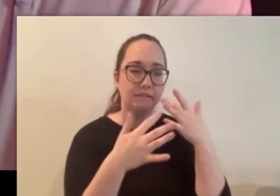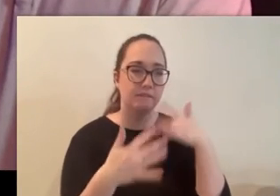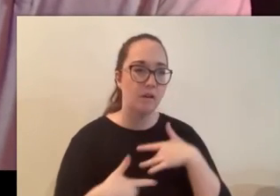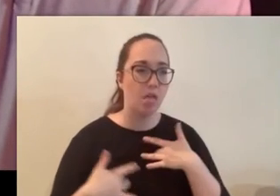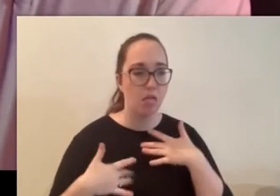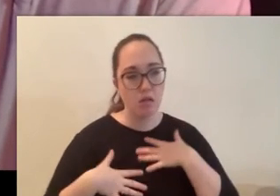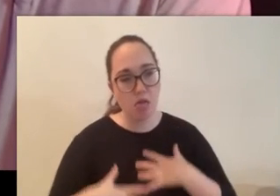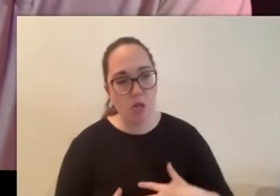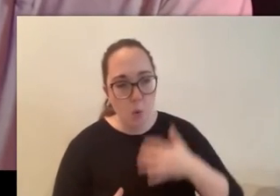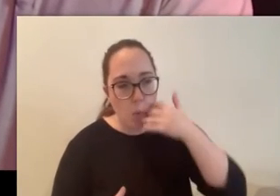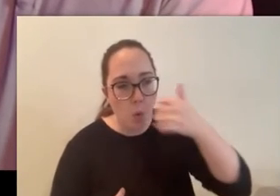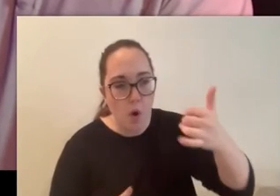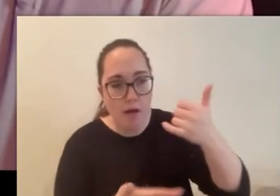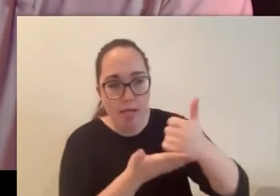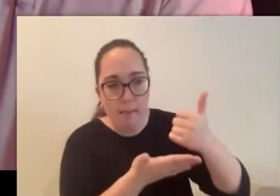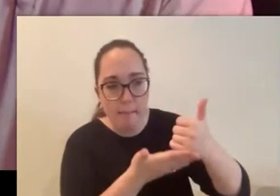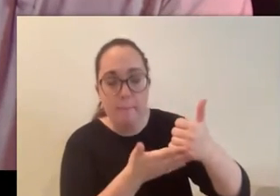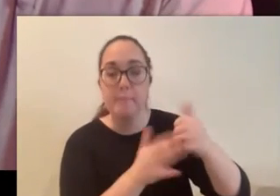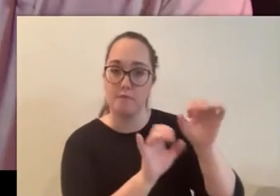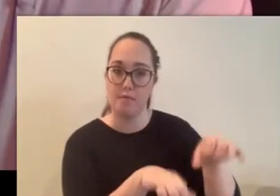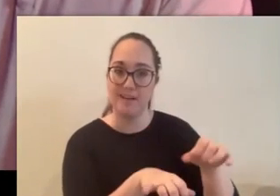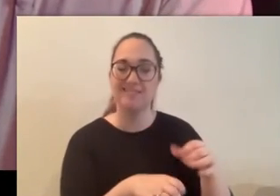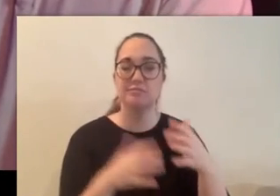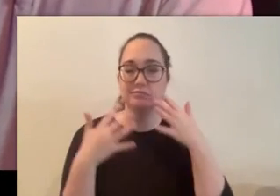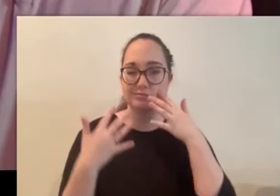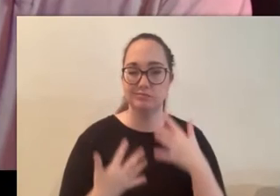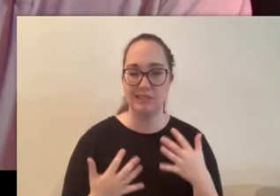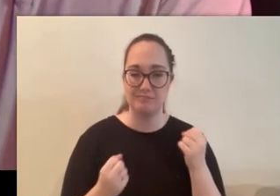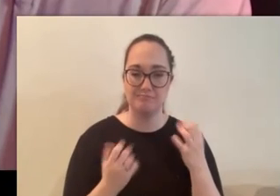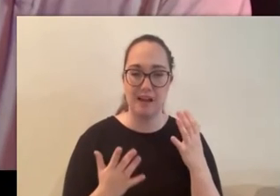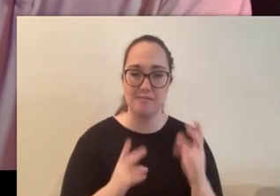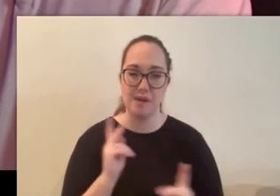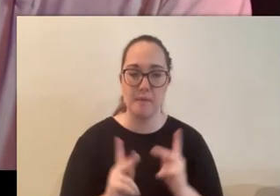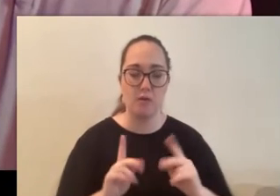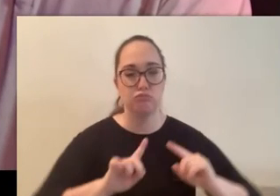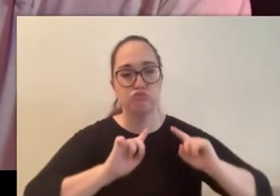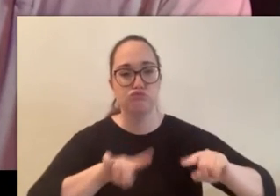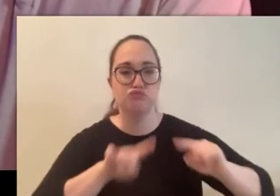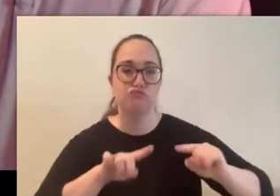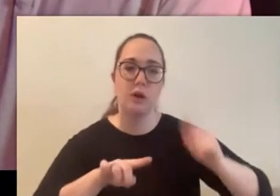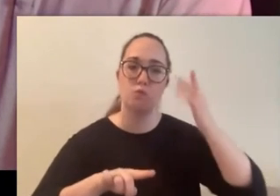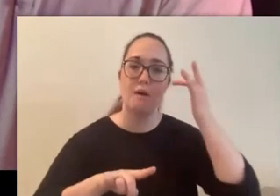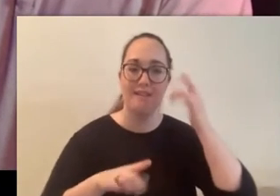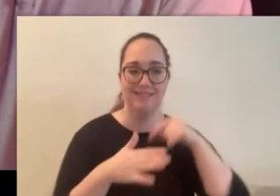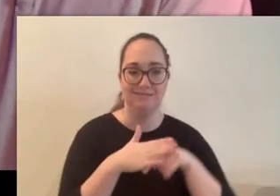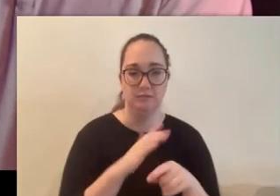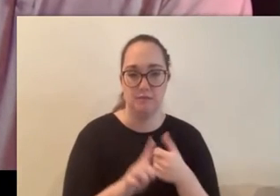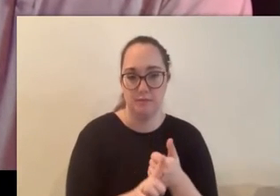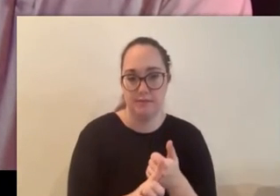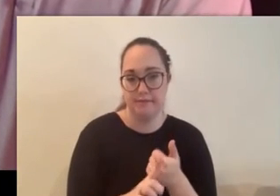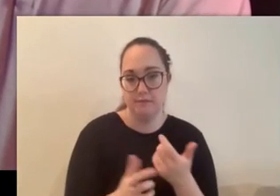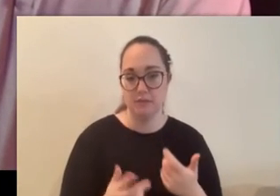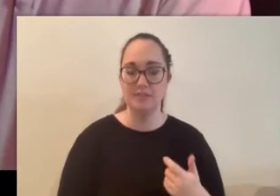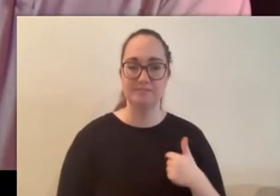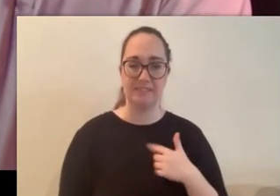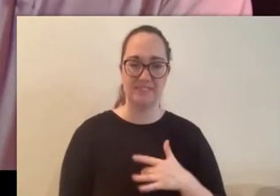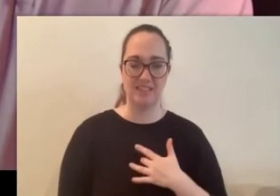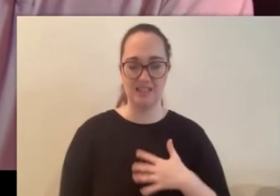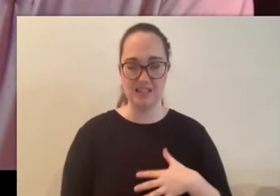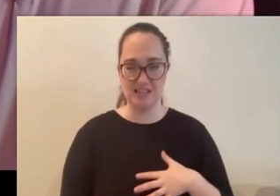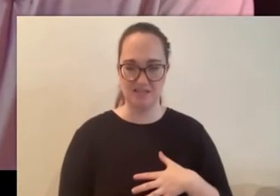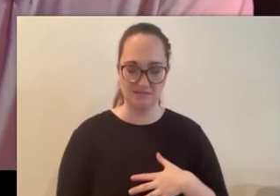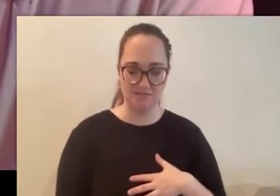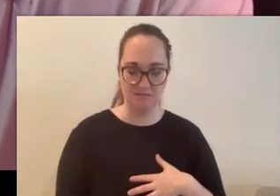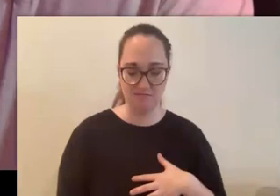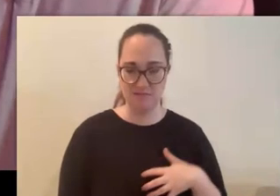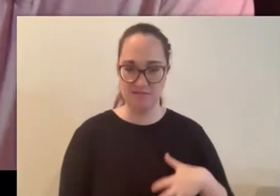this area to end their lives my stomach just felt weird for a minute but i brushed it off